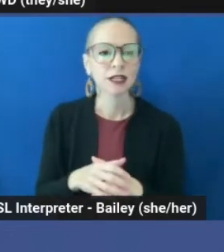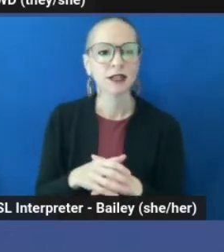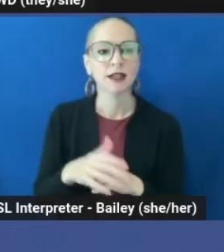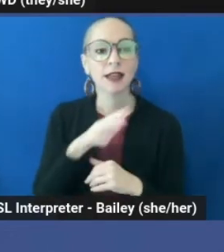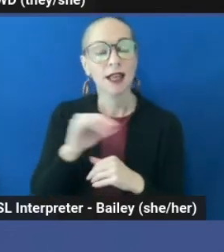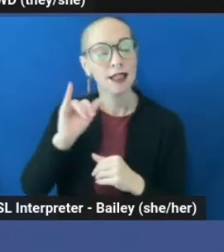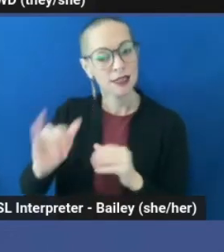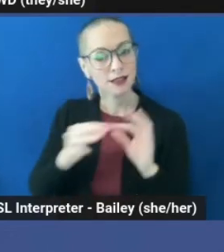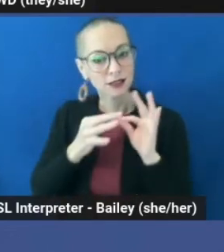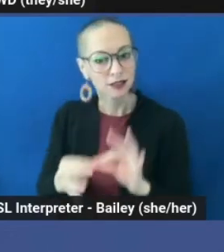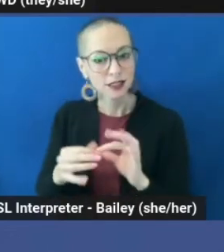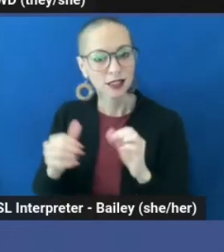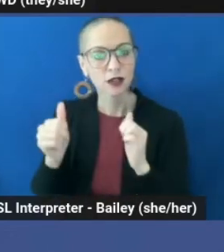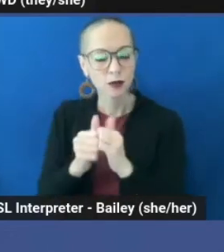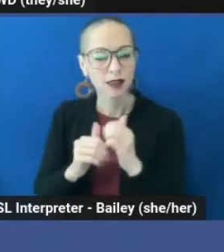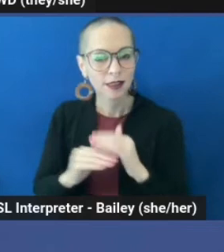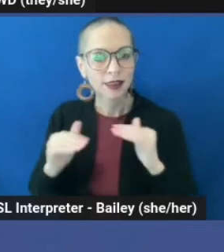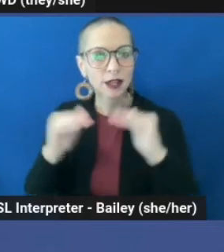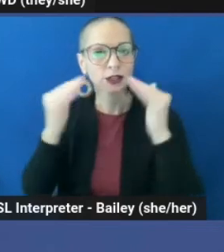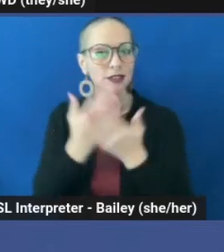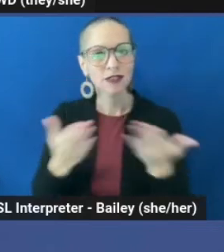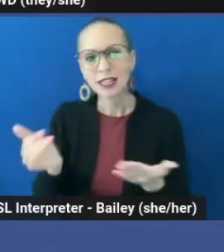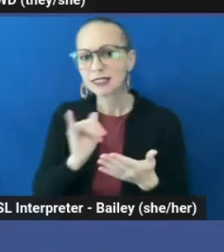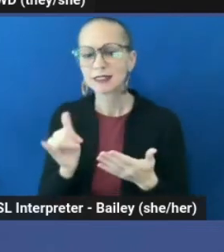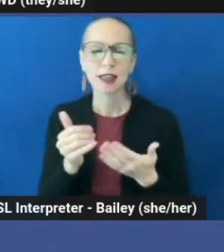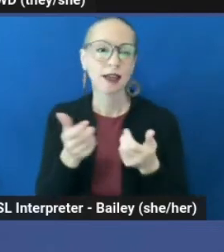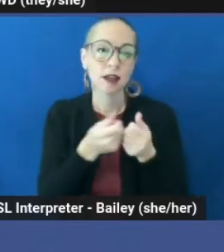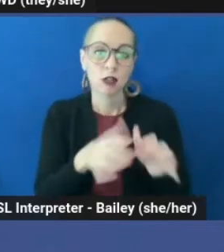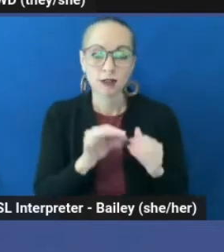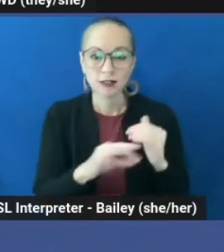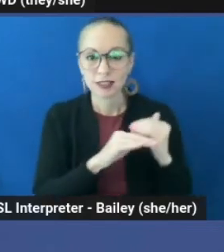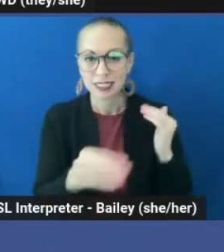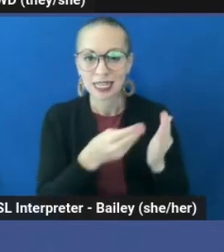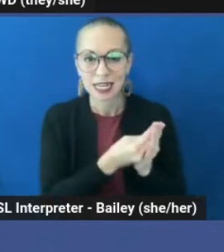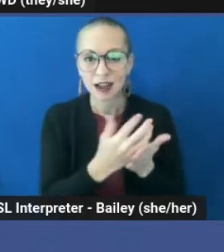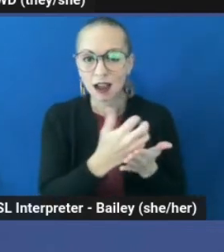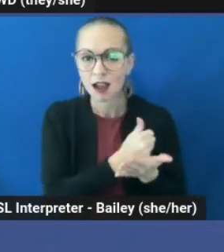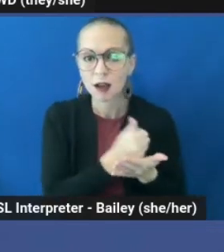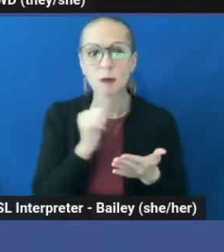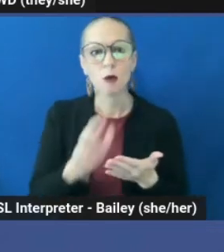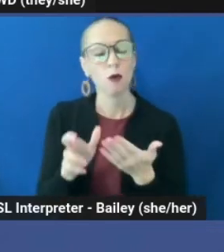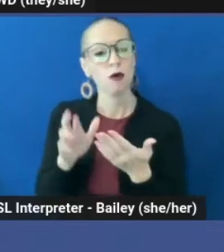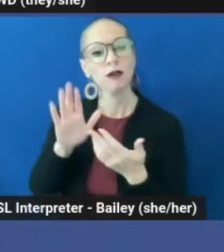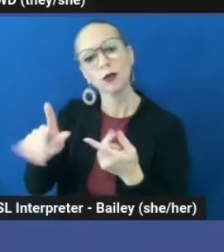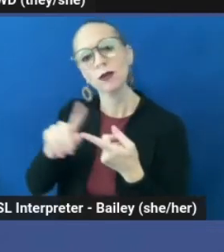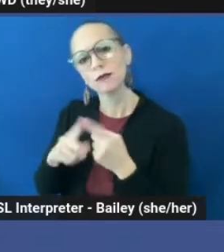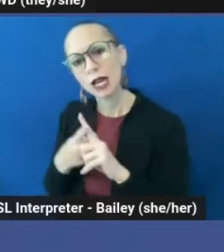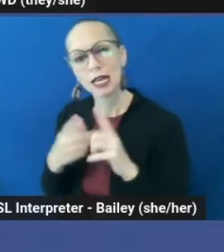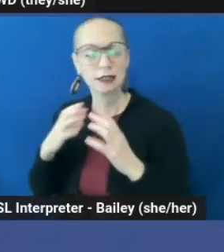layers of things like the loss of steady income or the loss of a friend if you consider your client's friends.